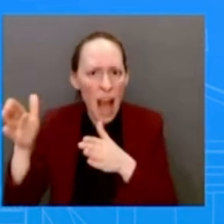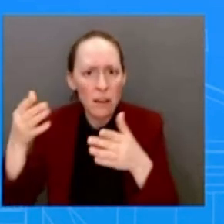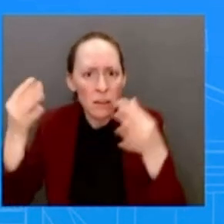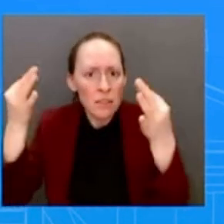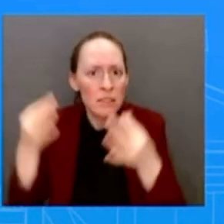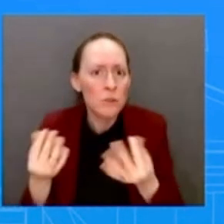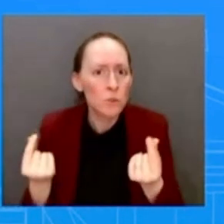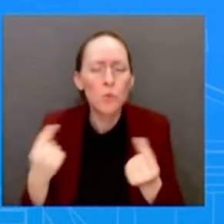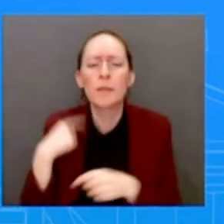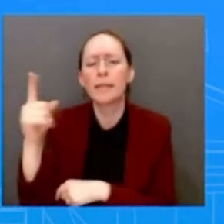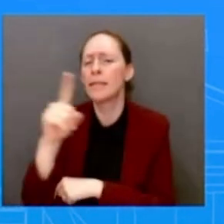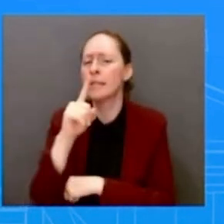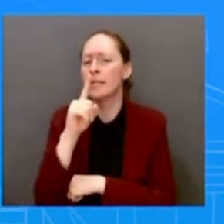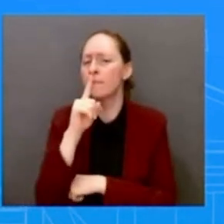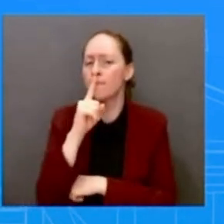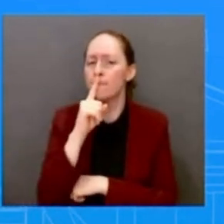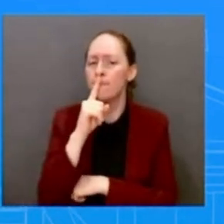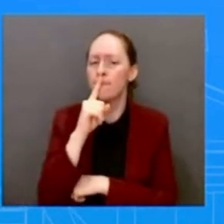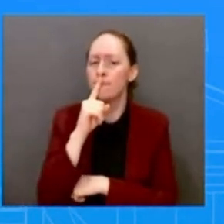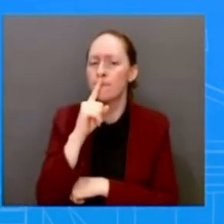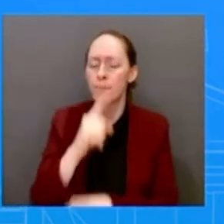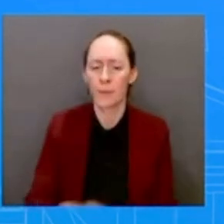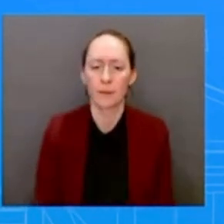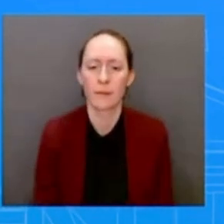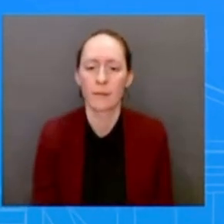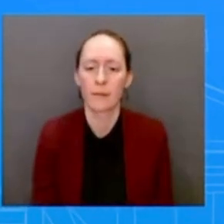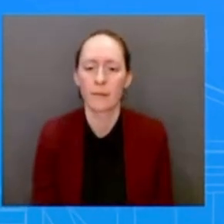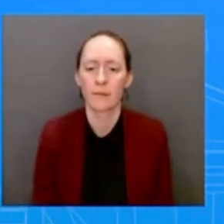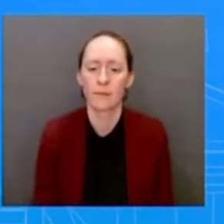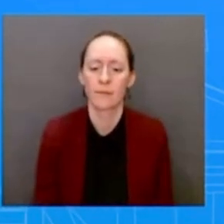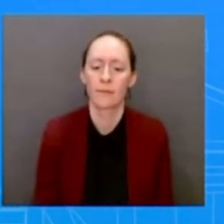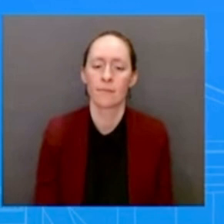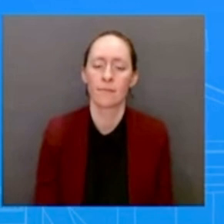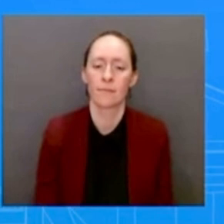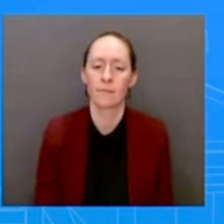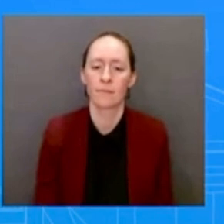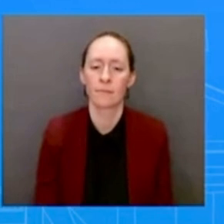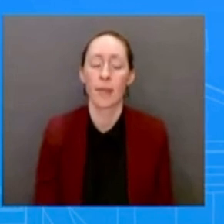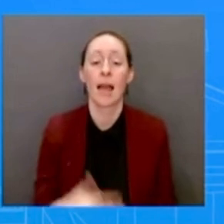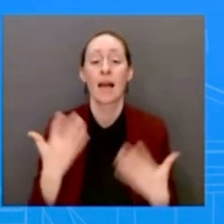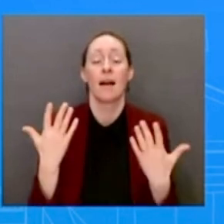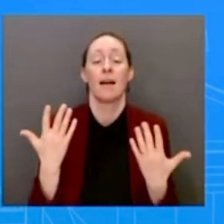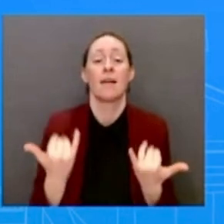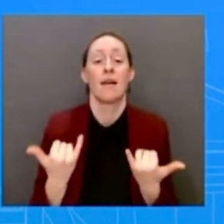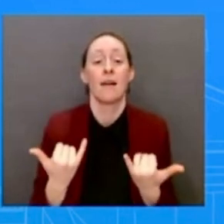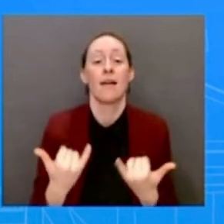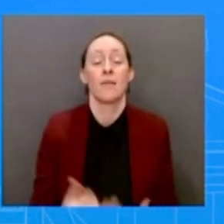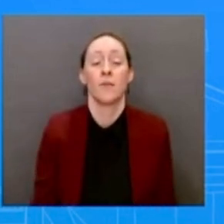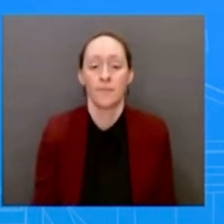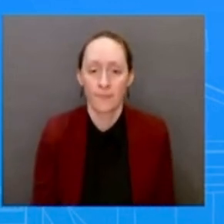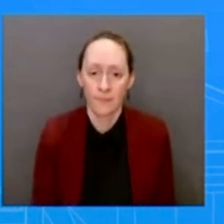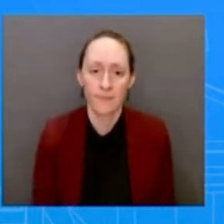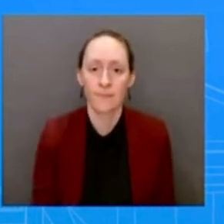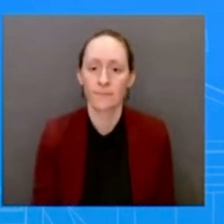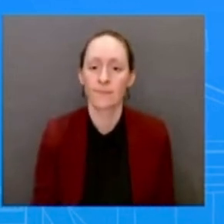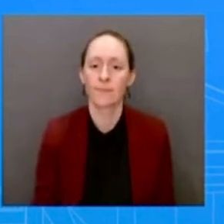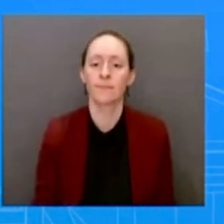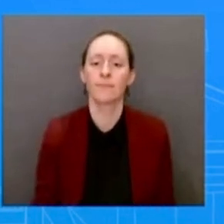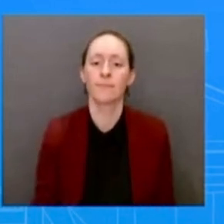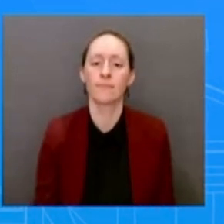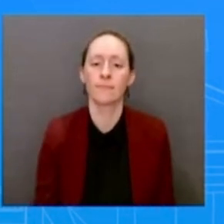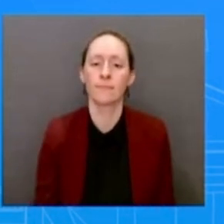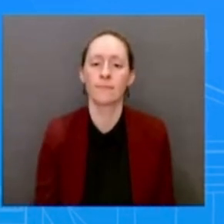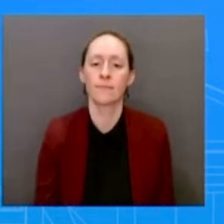of the president, the president, we're communicating where the president stands on this piece of the D.C. crime bill, this piece of